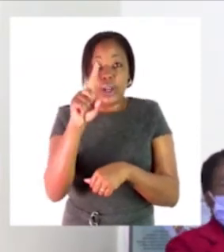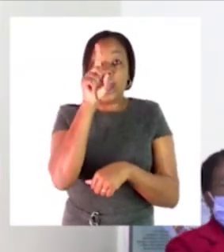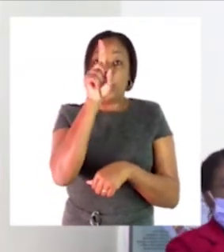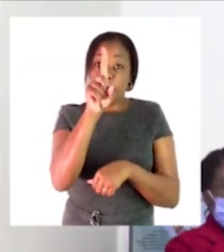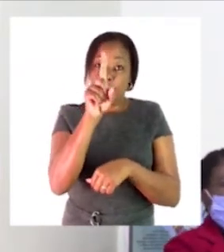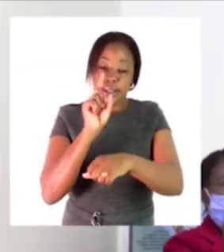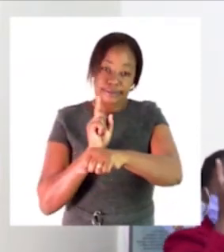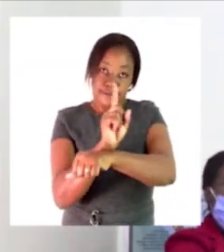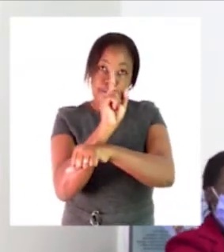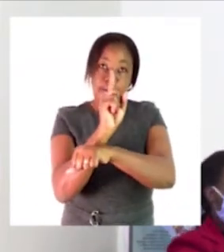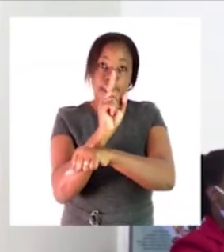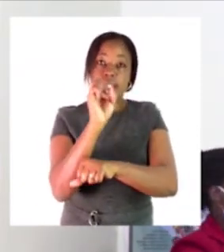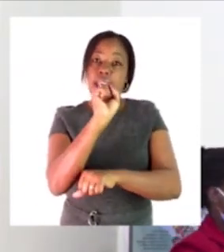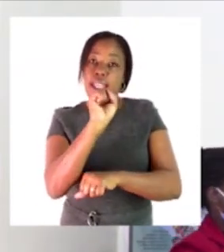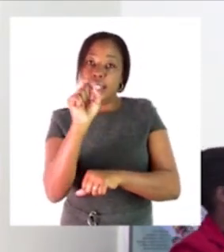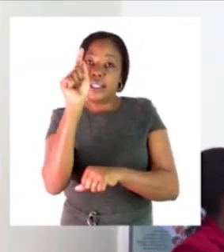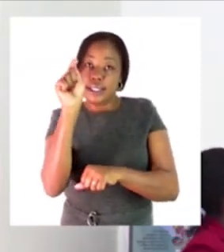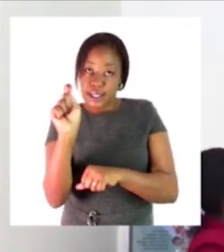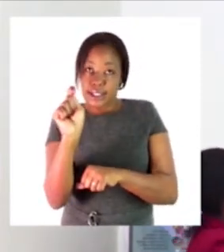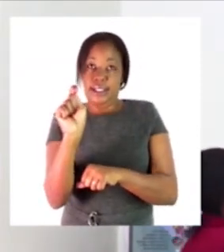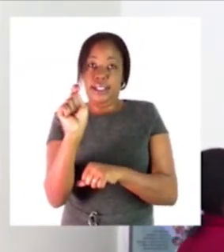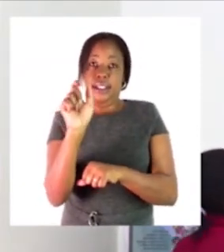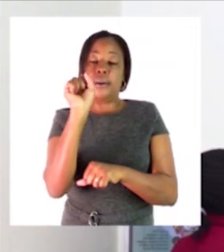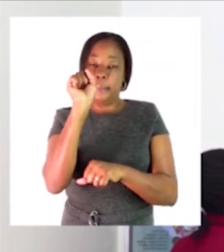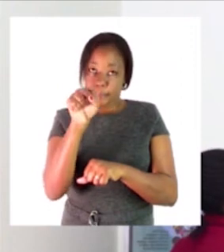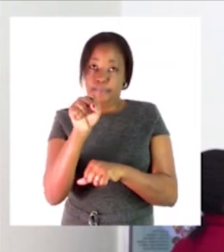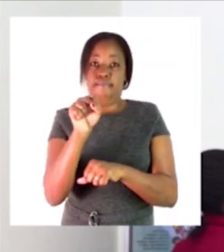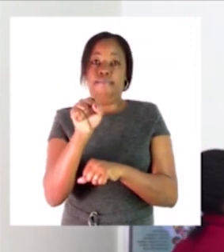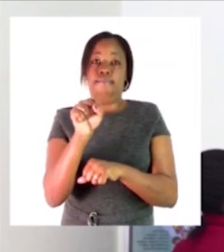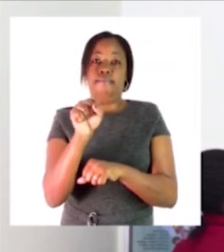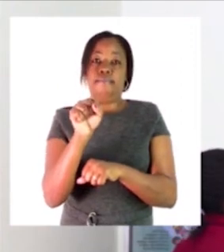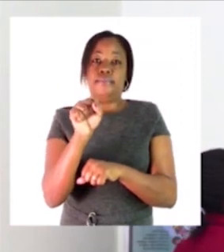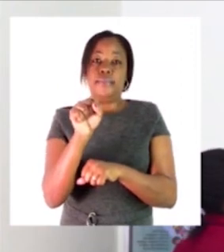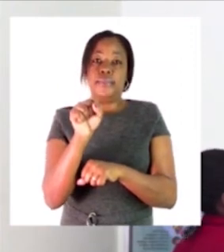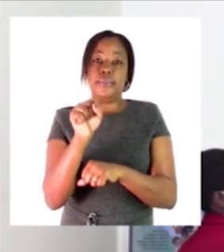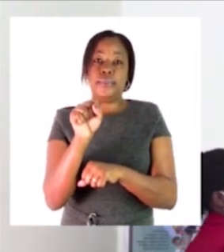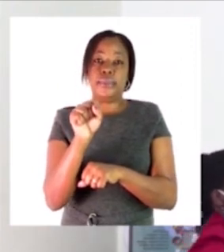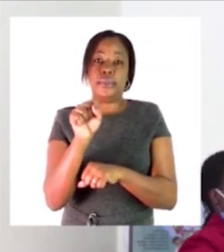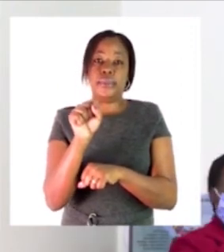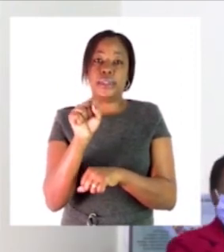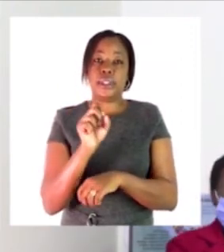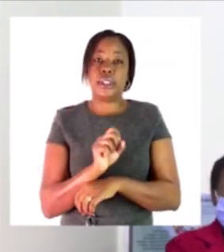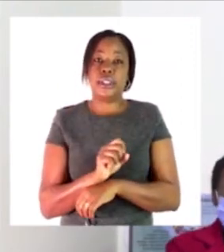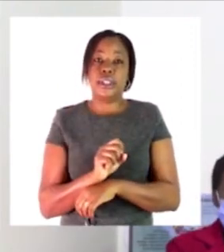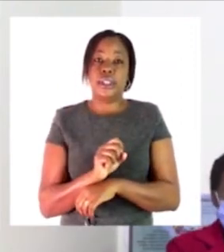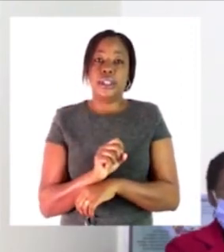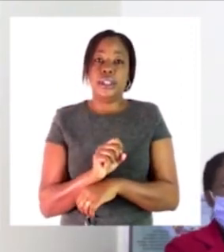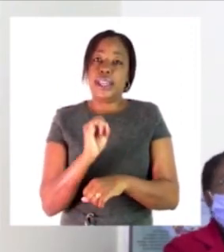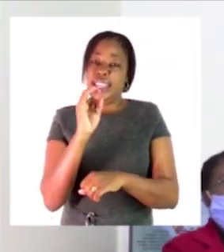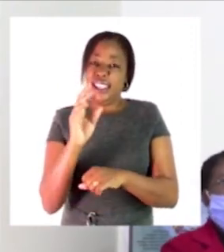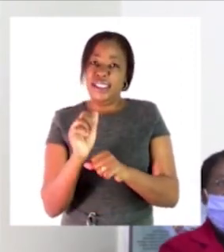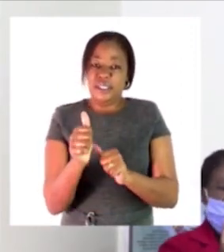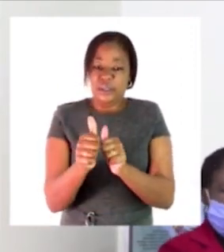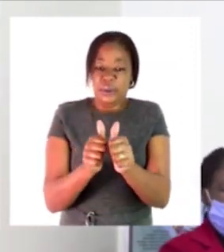i don't finish the whole first so that is one are we together if i came number two